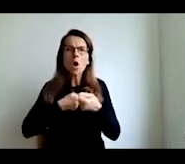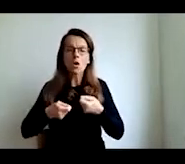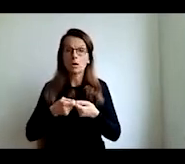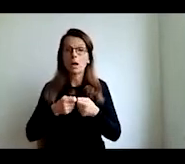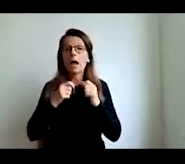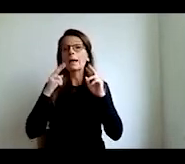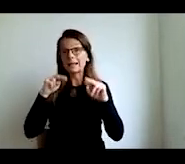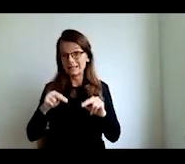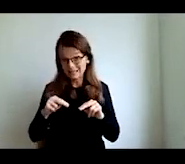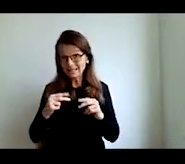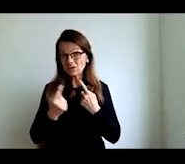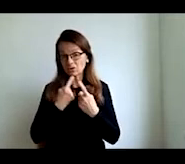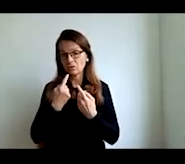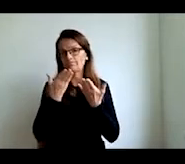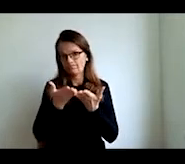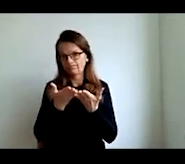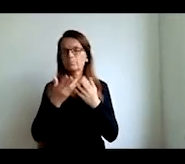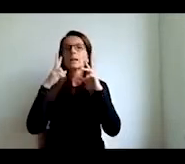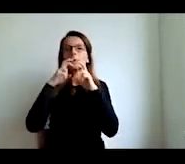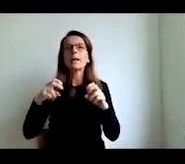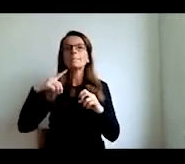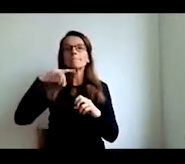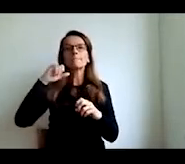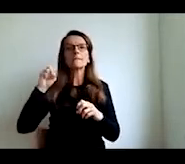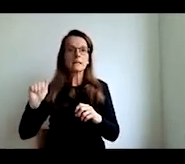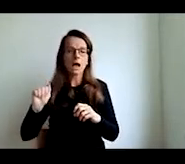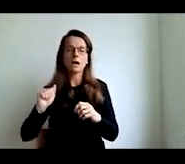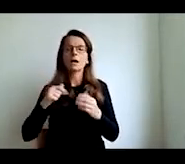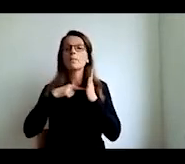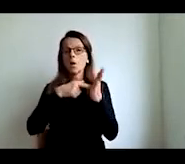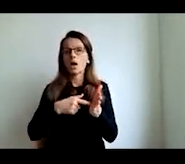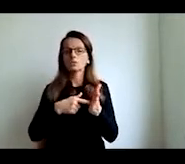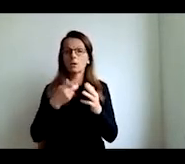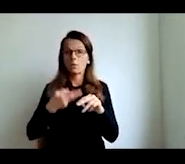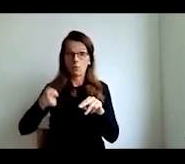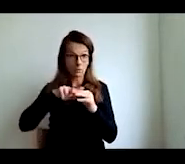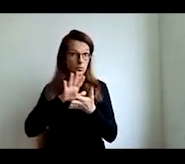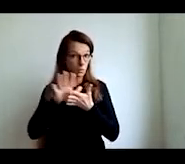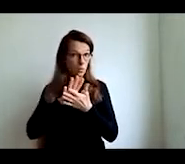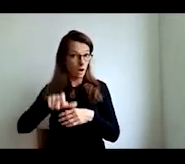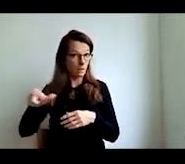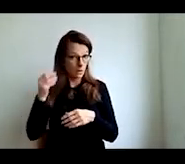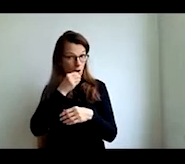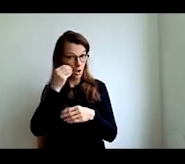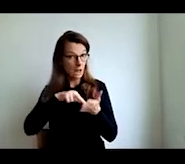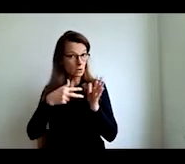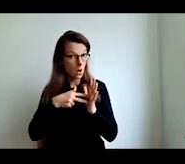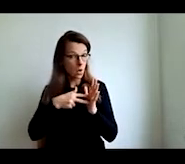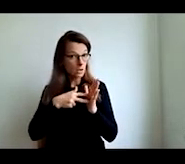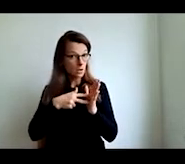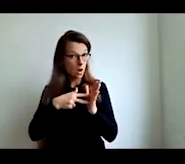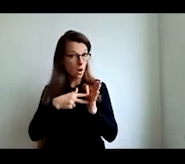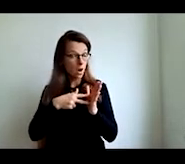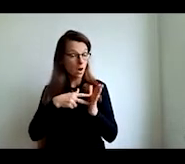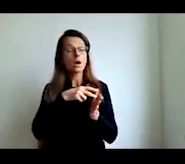shows the more students use technology in classrooms actually the poorer they come out on the PISA test of digital literacy and that's true